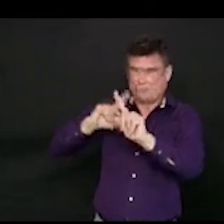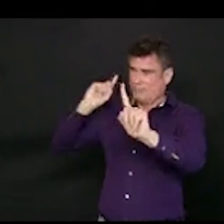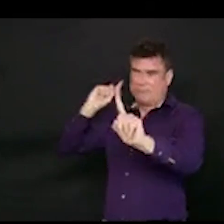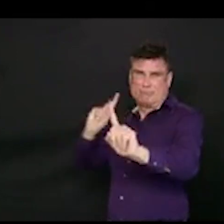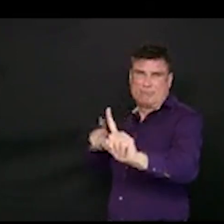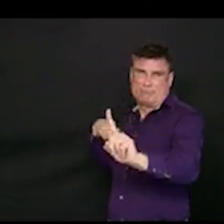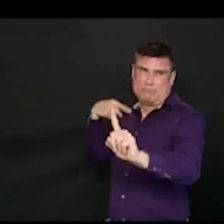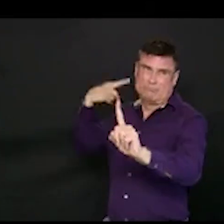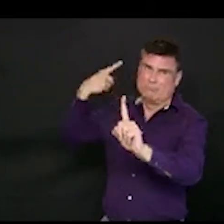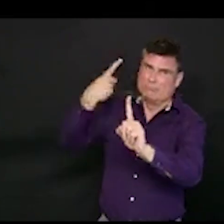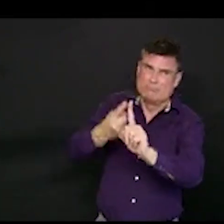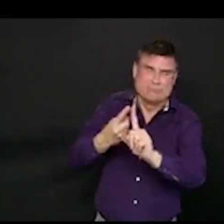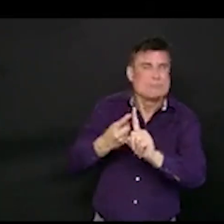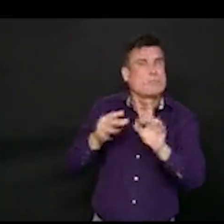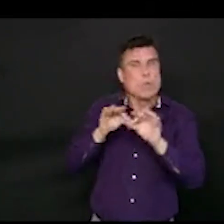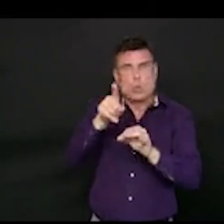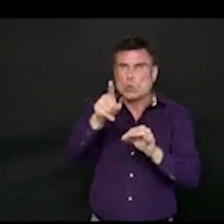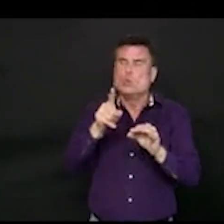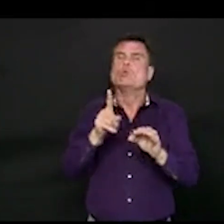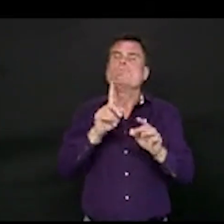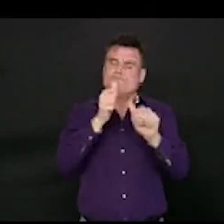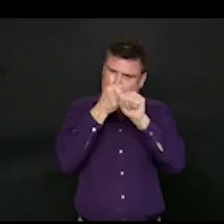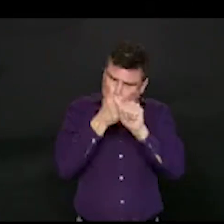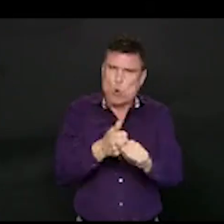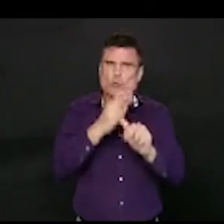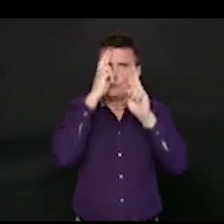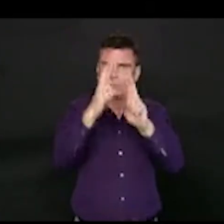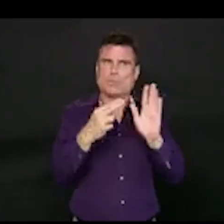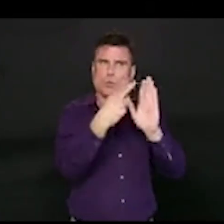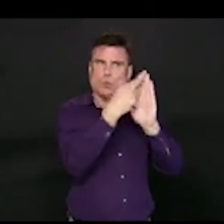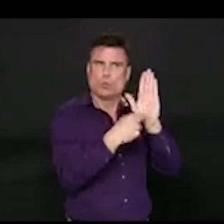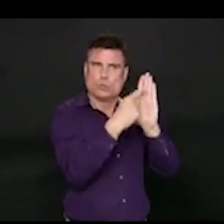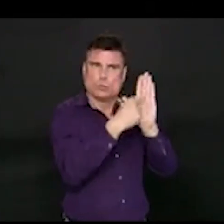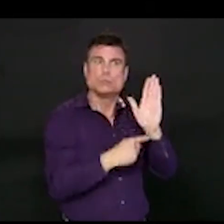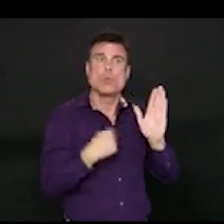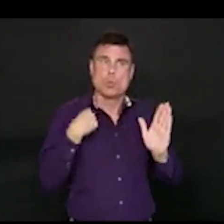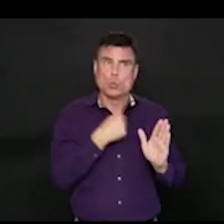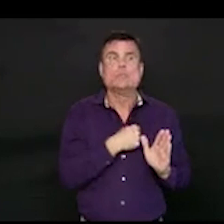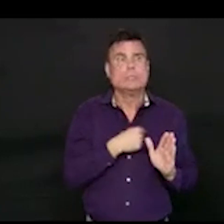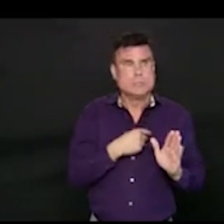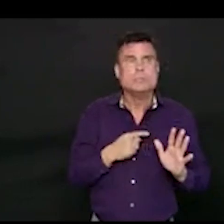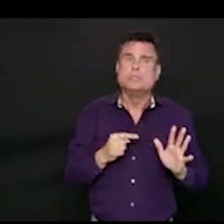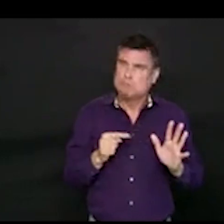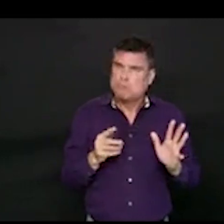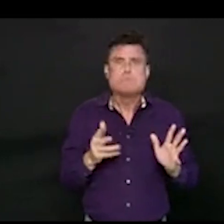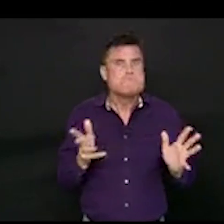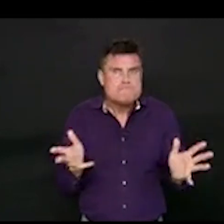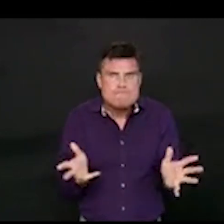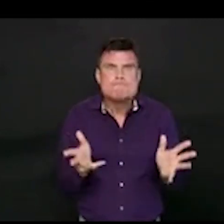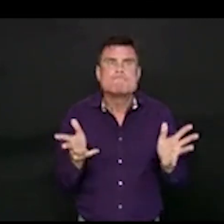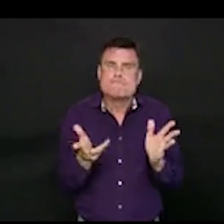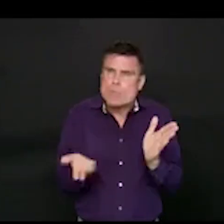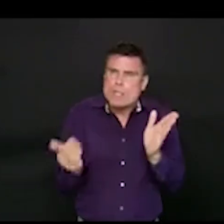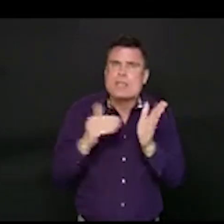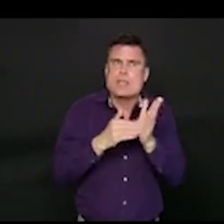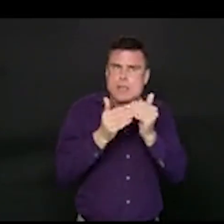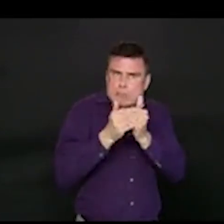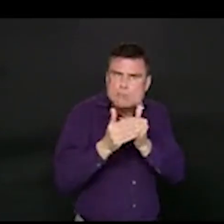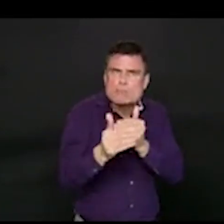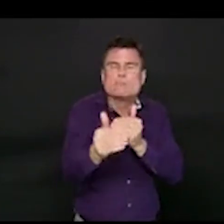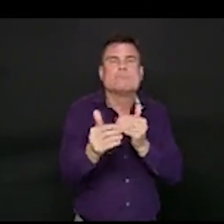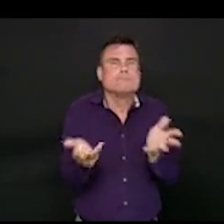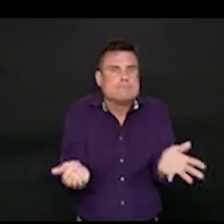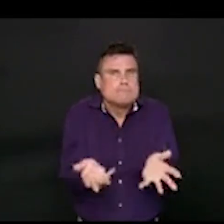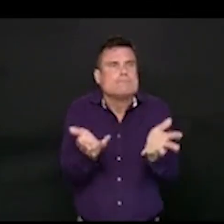today. We are now proceeding to the restart plan, and as I said, we're going to be doing it cautiously based on the science. If we see a